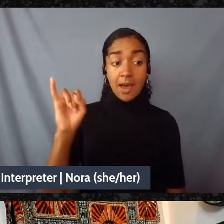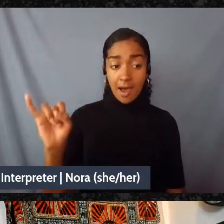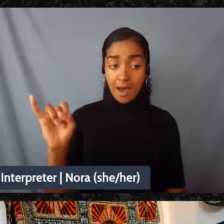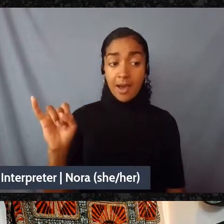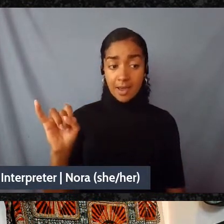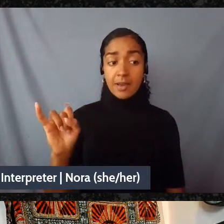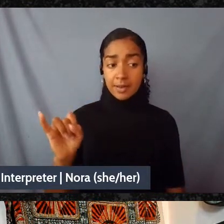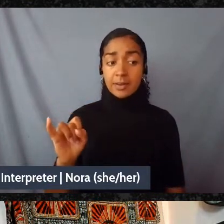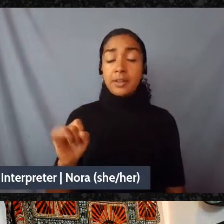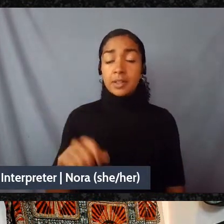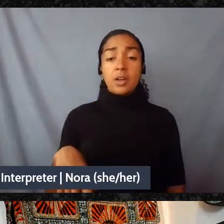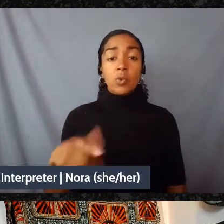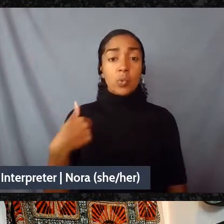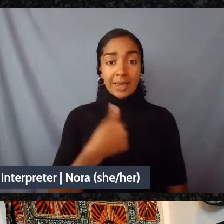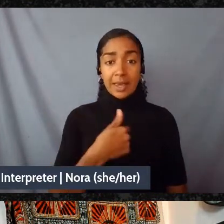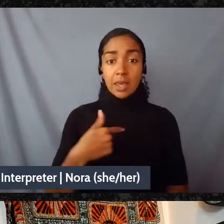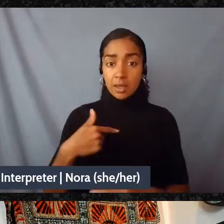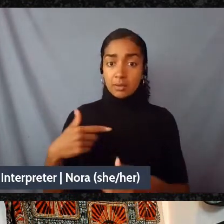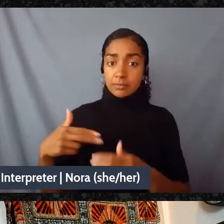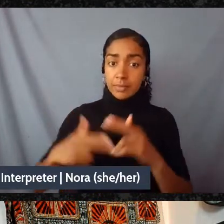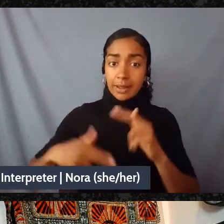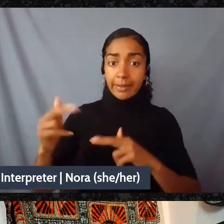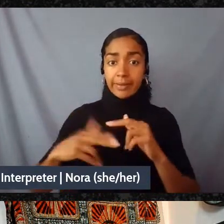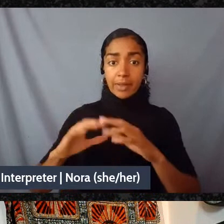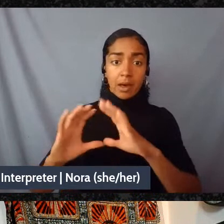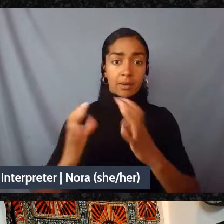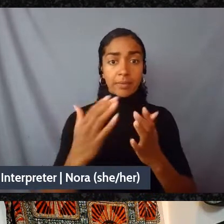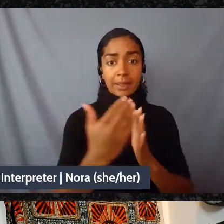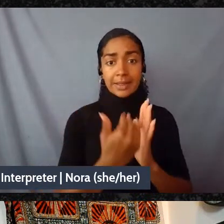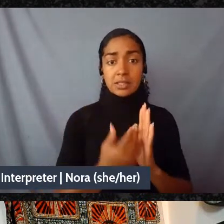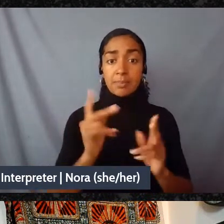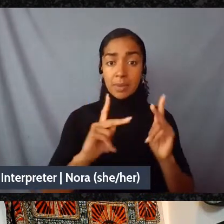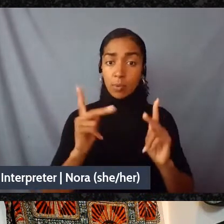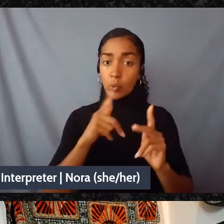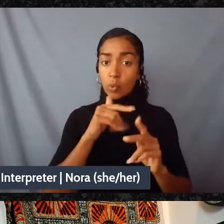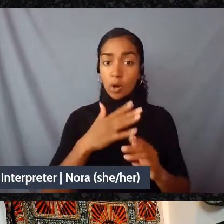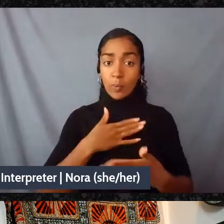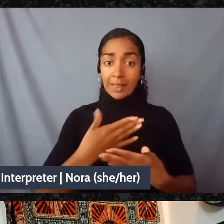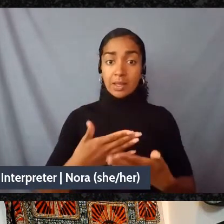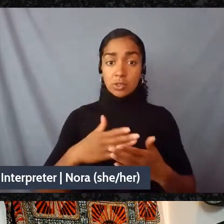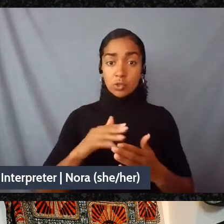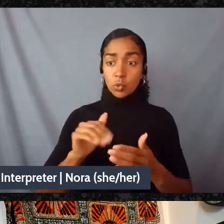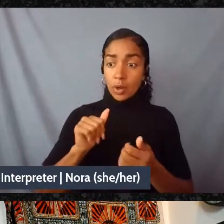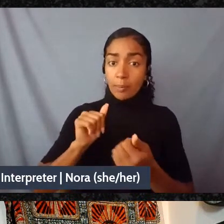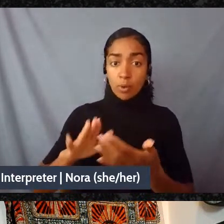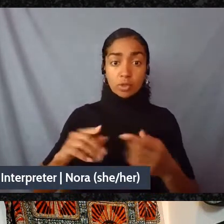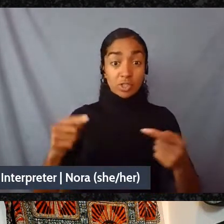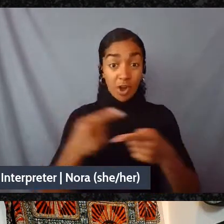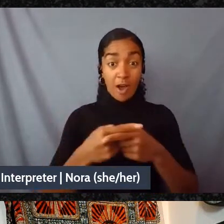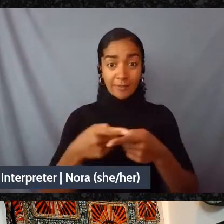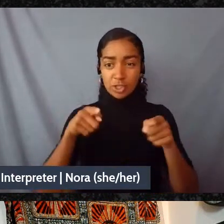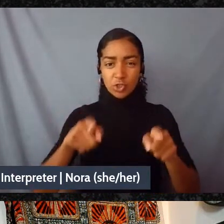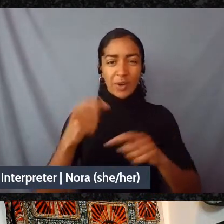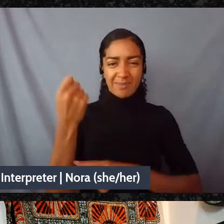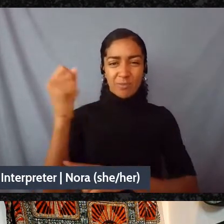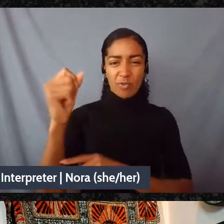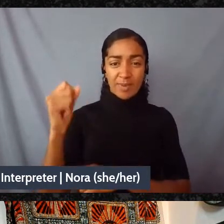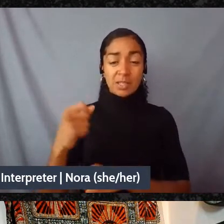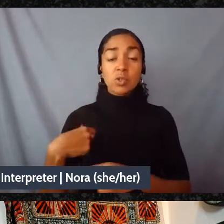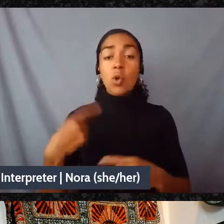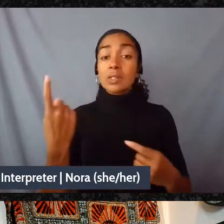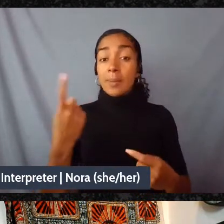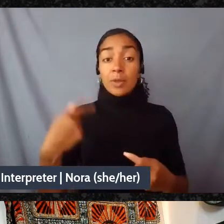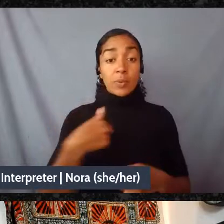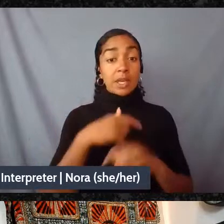mediate conflict within movement and it feels like one of the things we can do to help us hold each other,